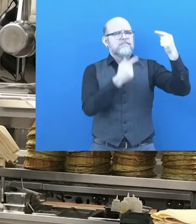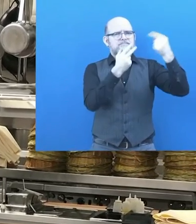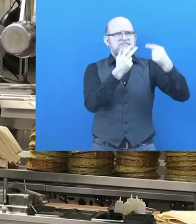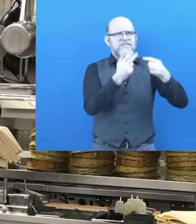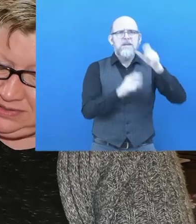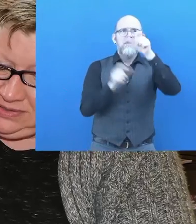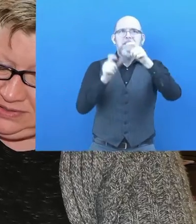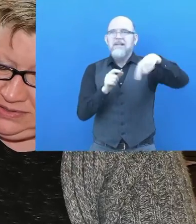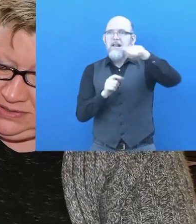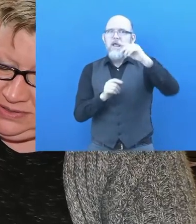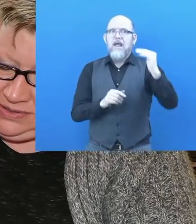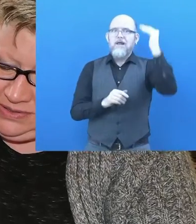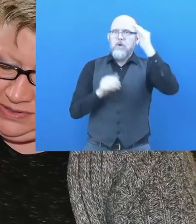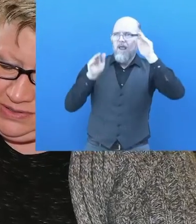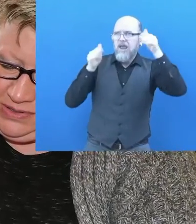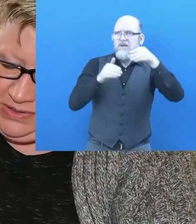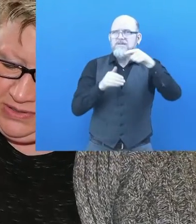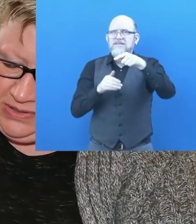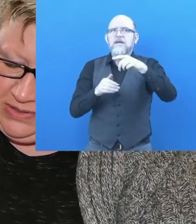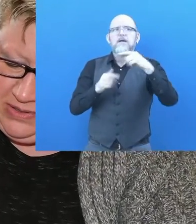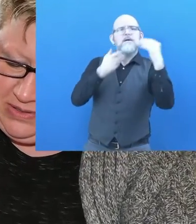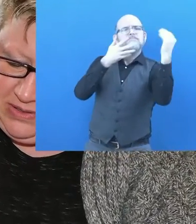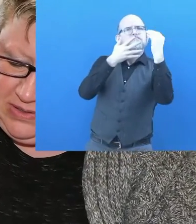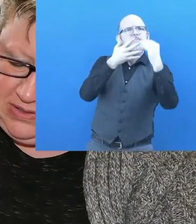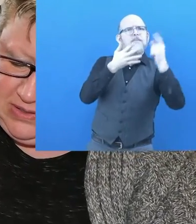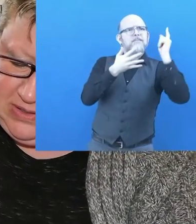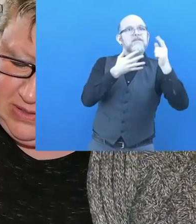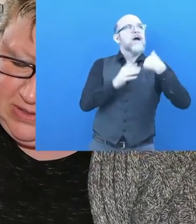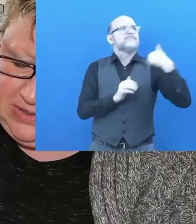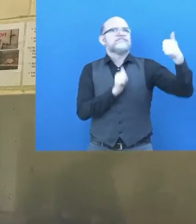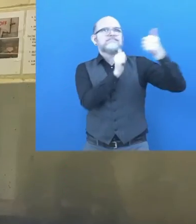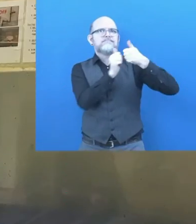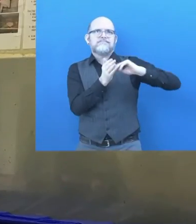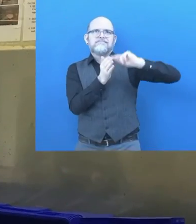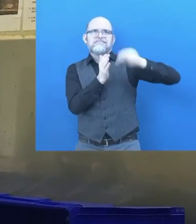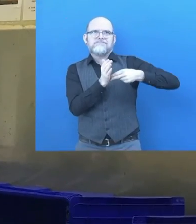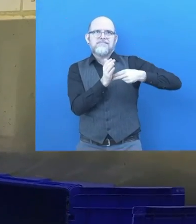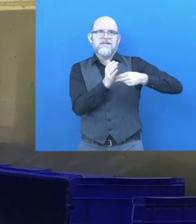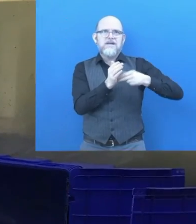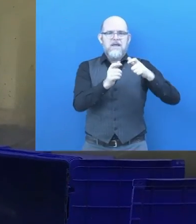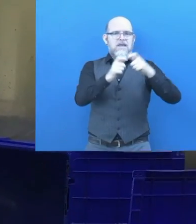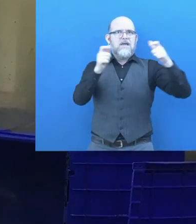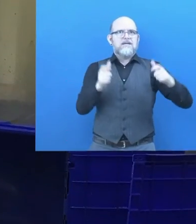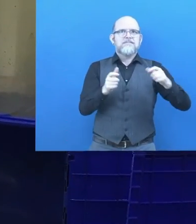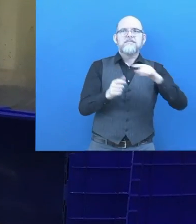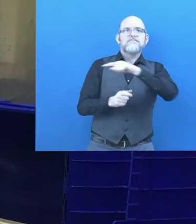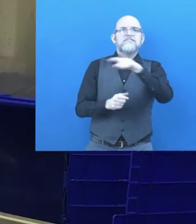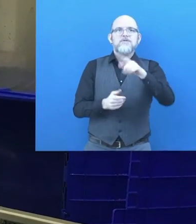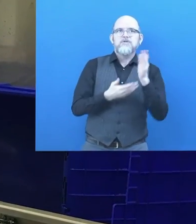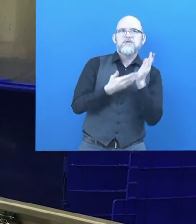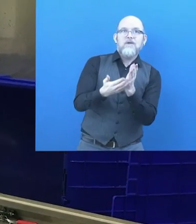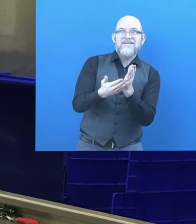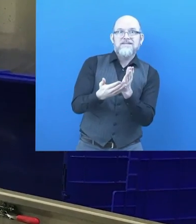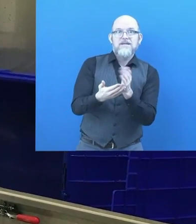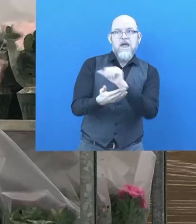includes direct contracting with a provider agency to perform both MCO functions and provide services.